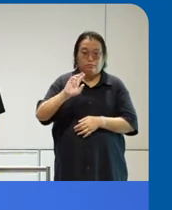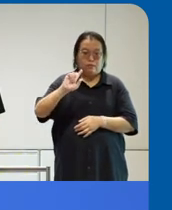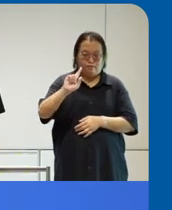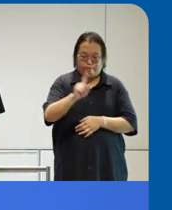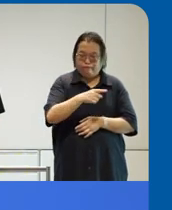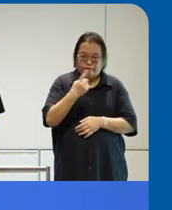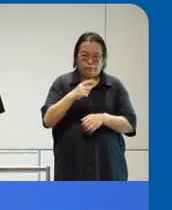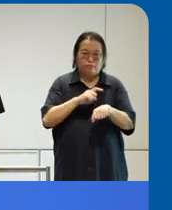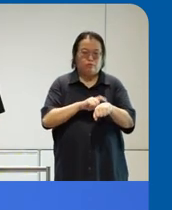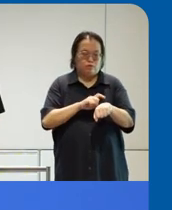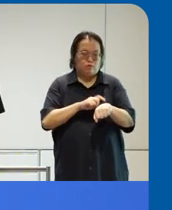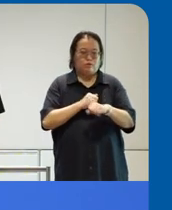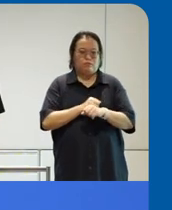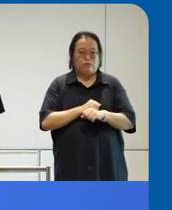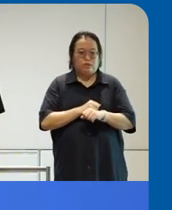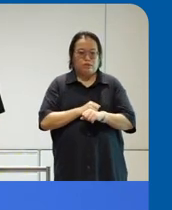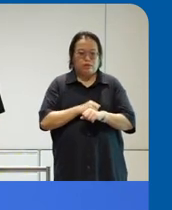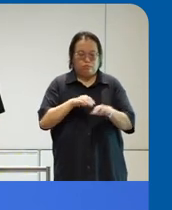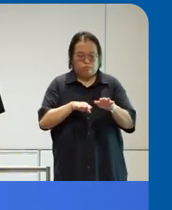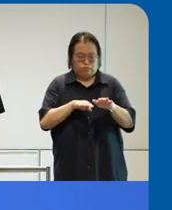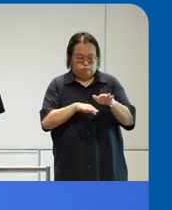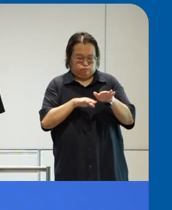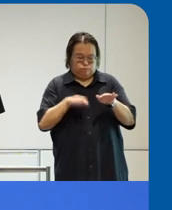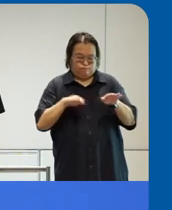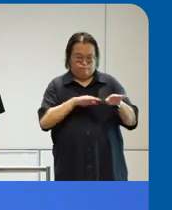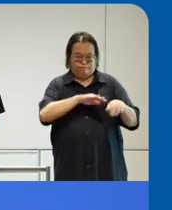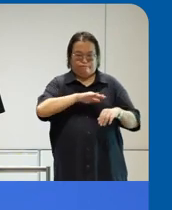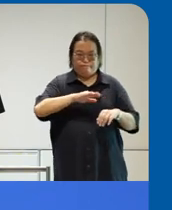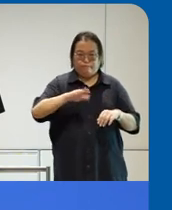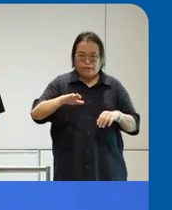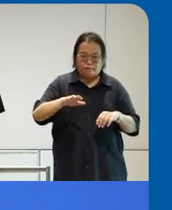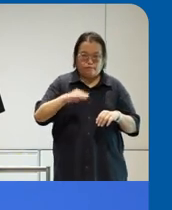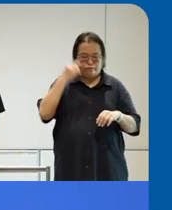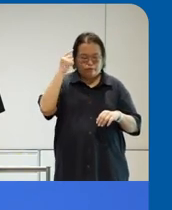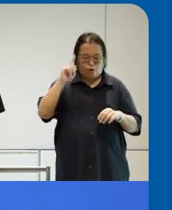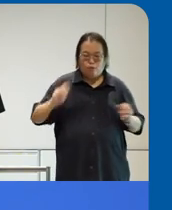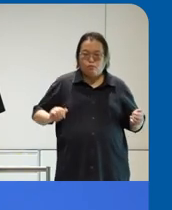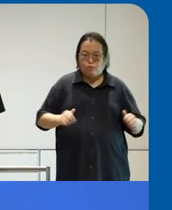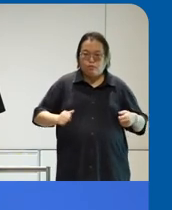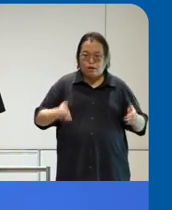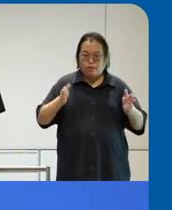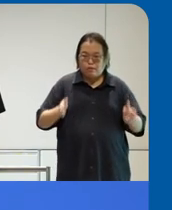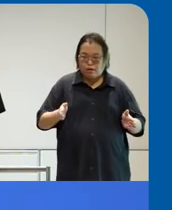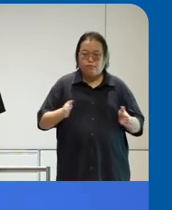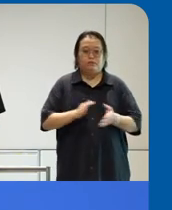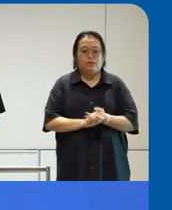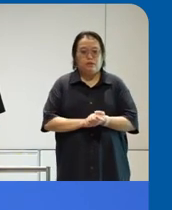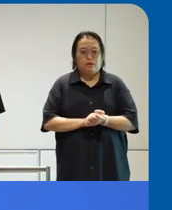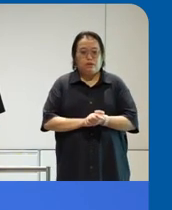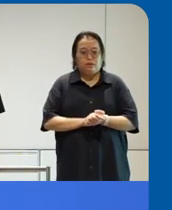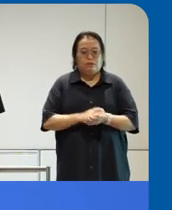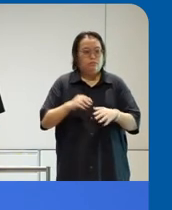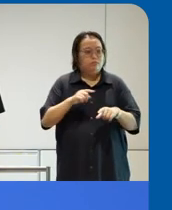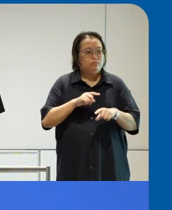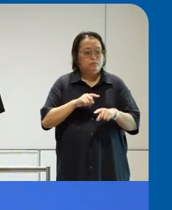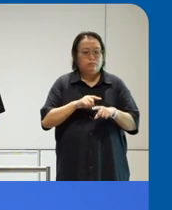buses, buses without steps, it was done for the benefit of persons in wheelchairs. But they actually found that the group of people